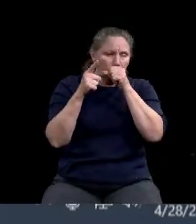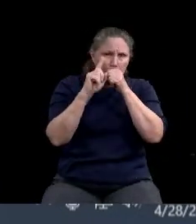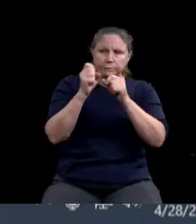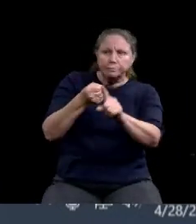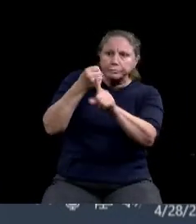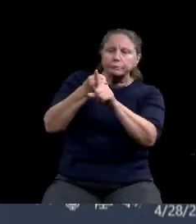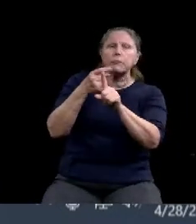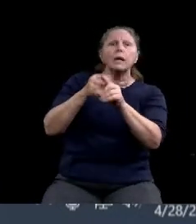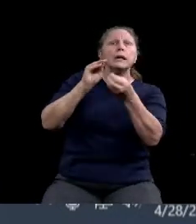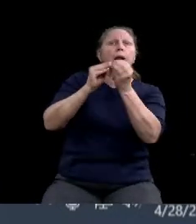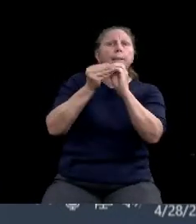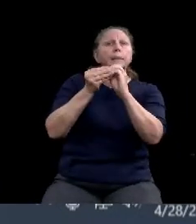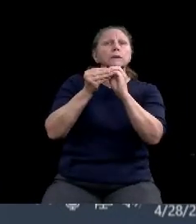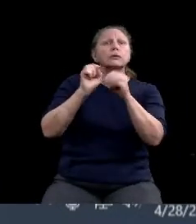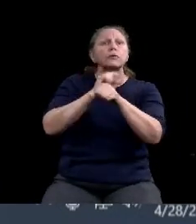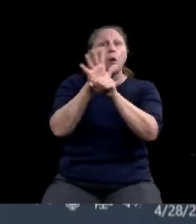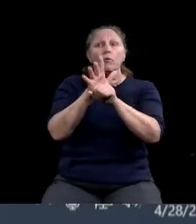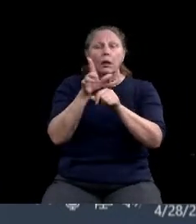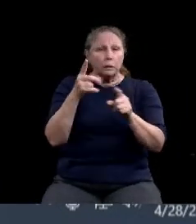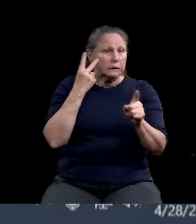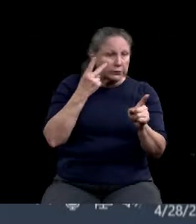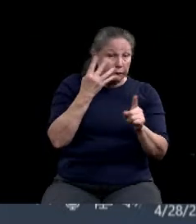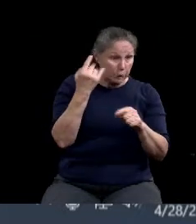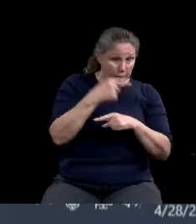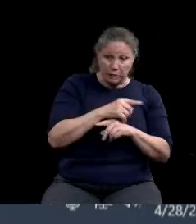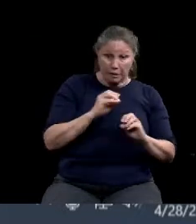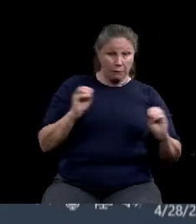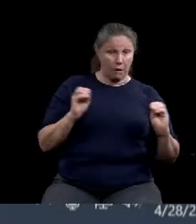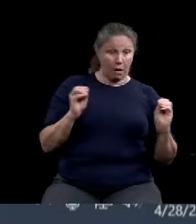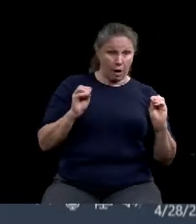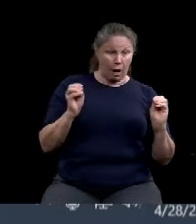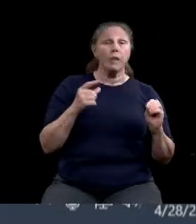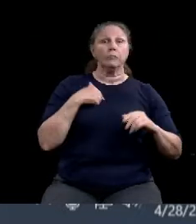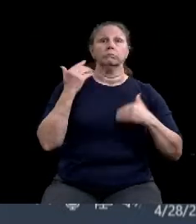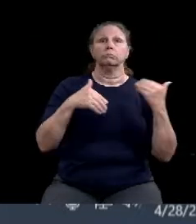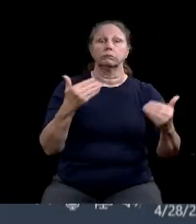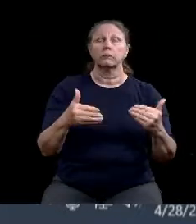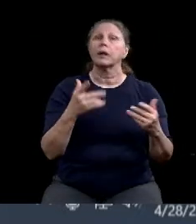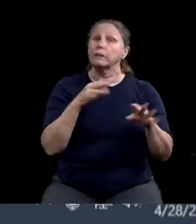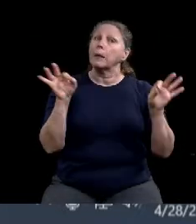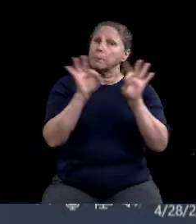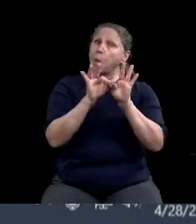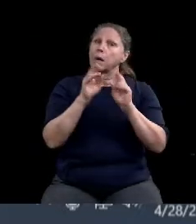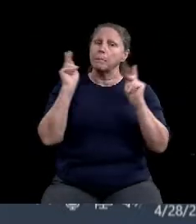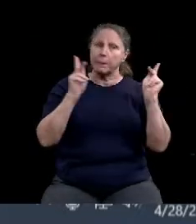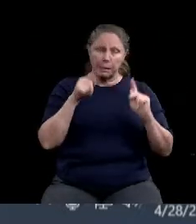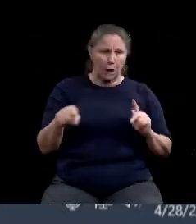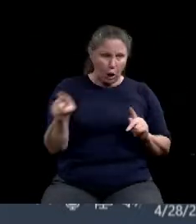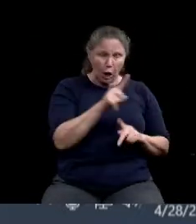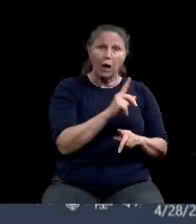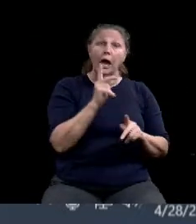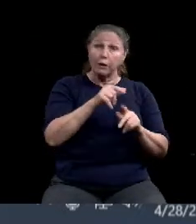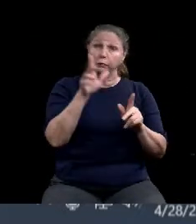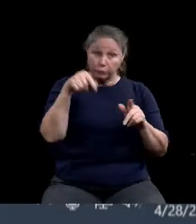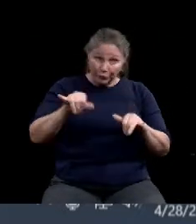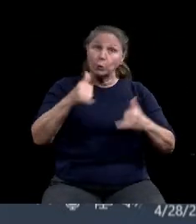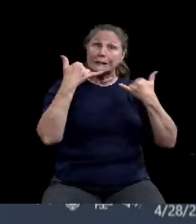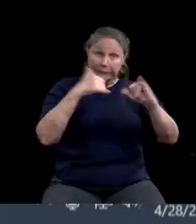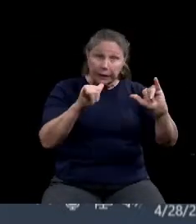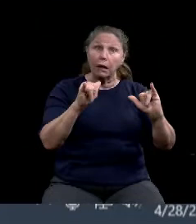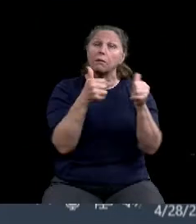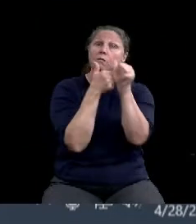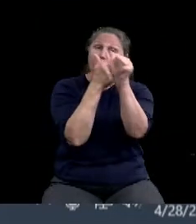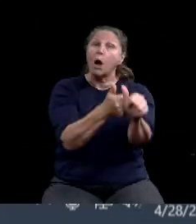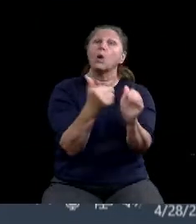Um, and that's important because if our citizens will continue to follow the guidance, um, then we've got a good chance of moving to the next phase.